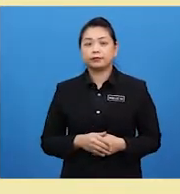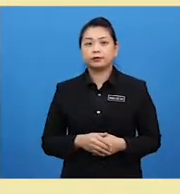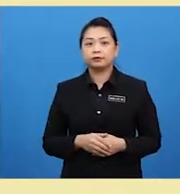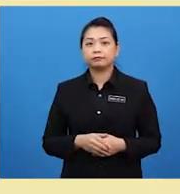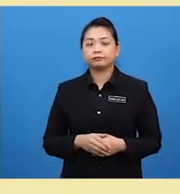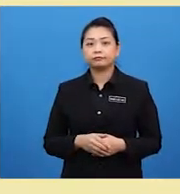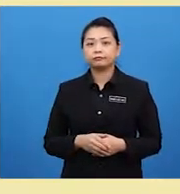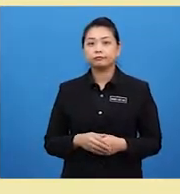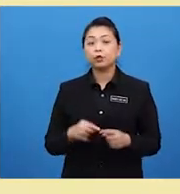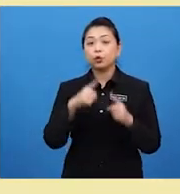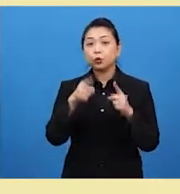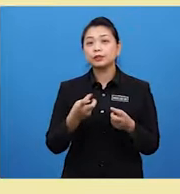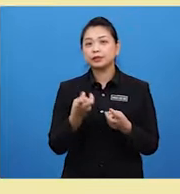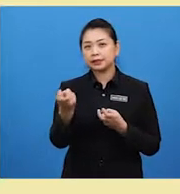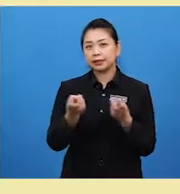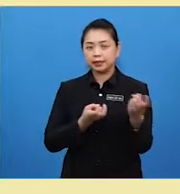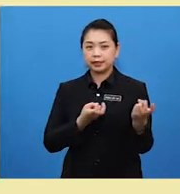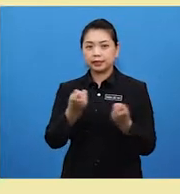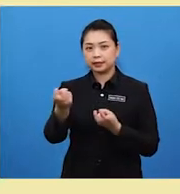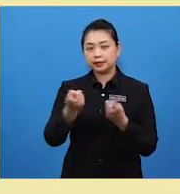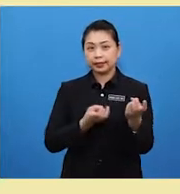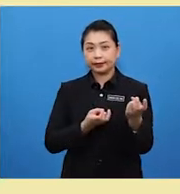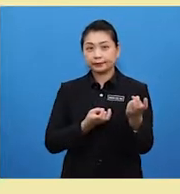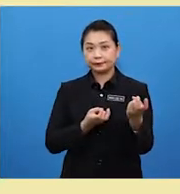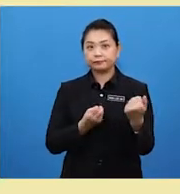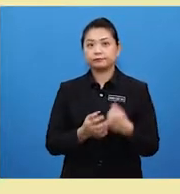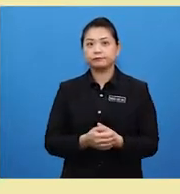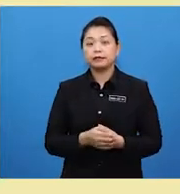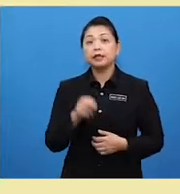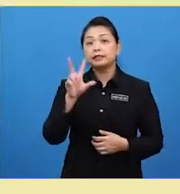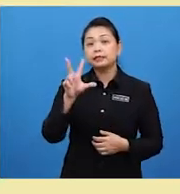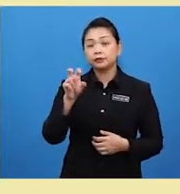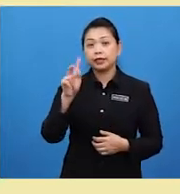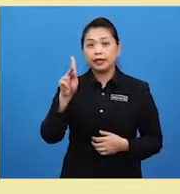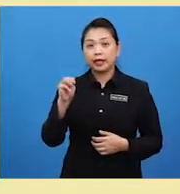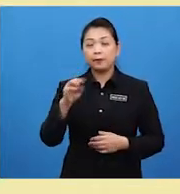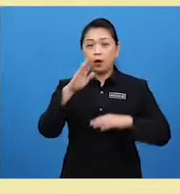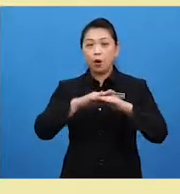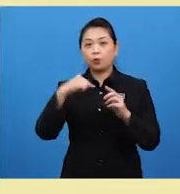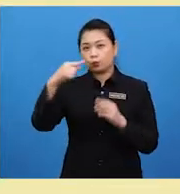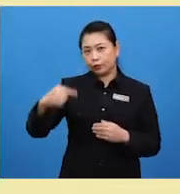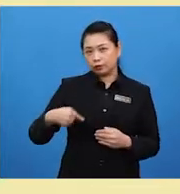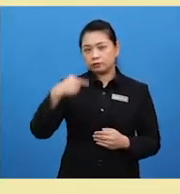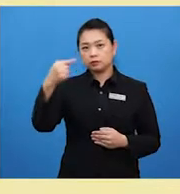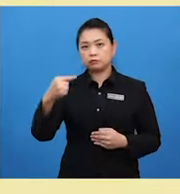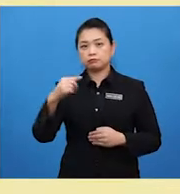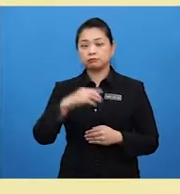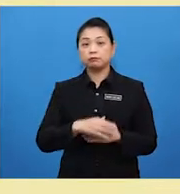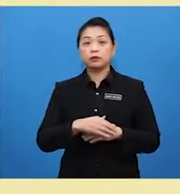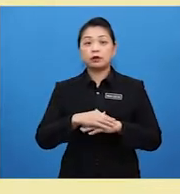Rollerskating. Marathon. 30km on wheels at Sentosa Park.